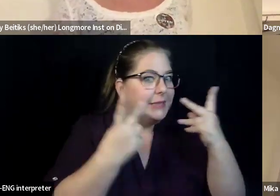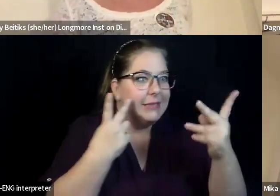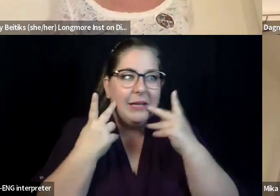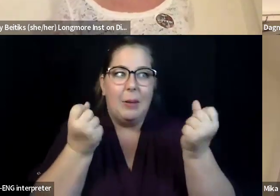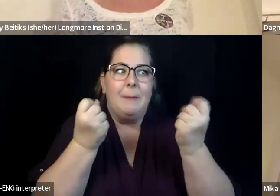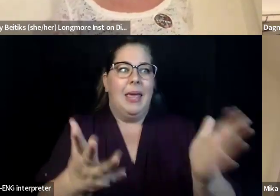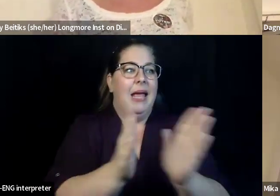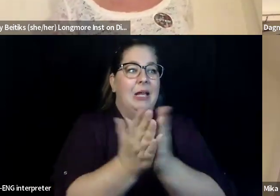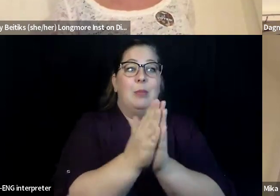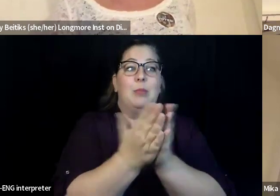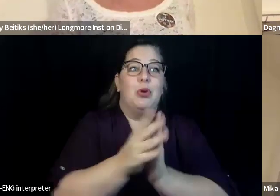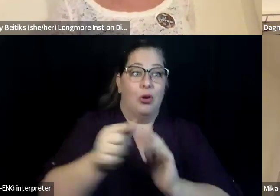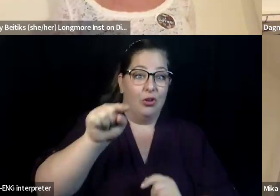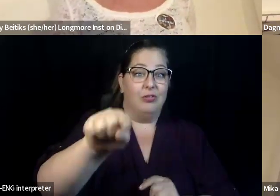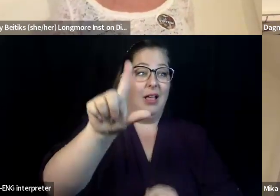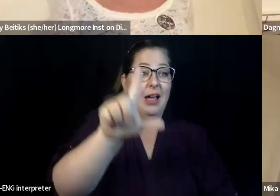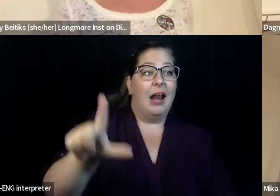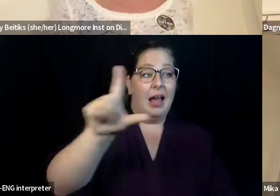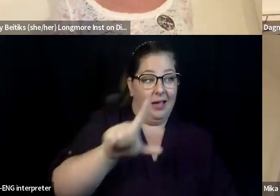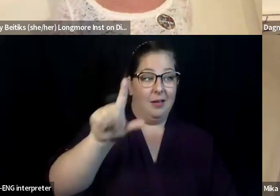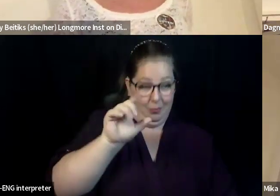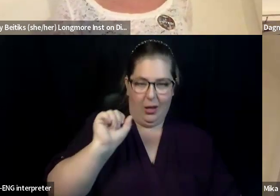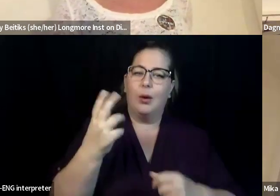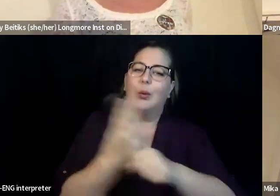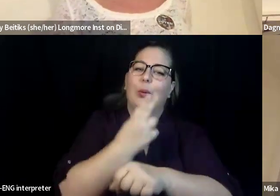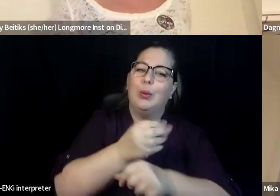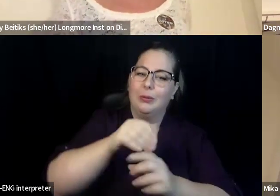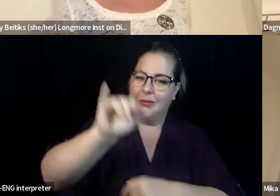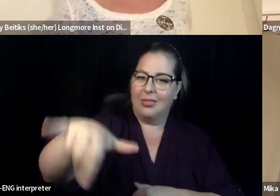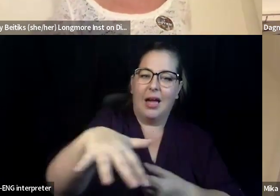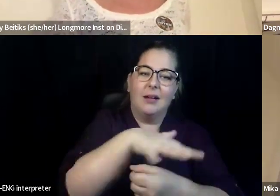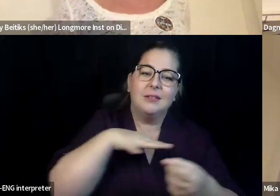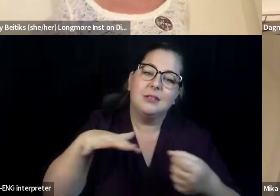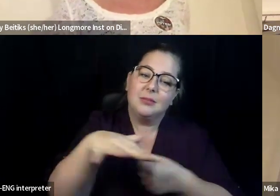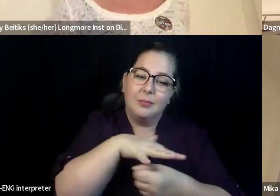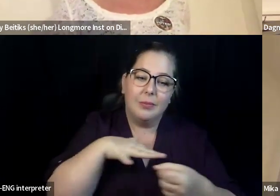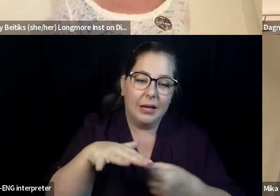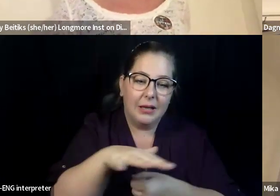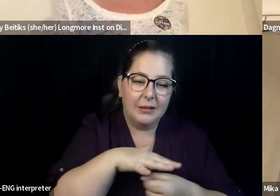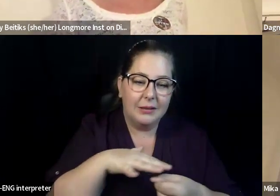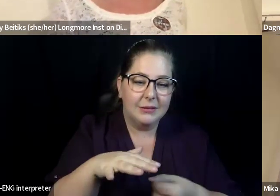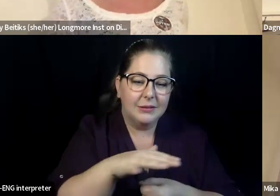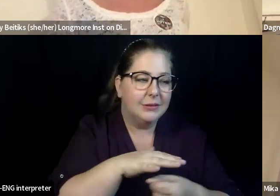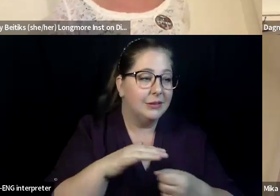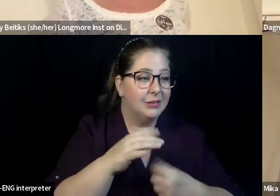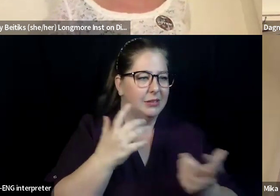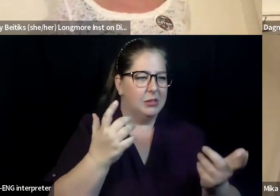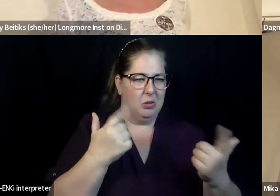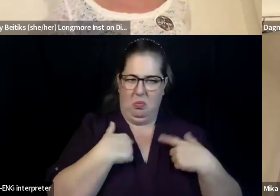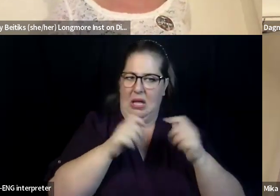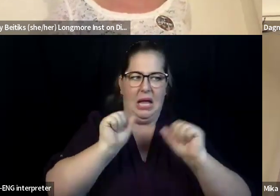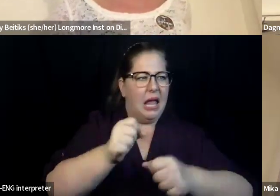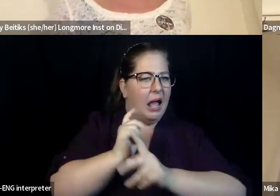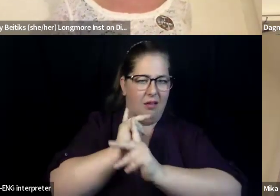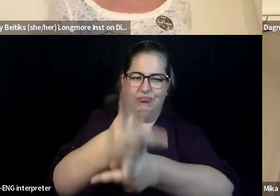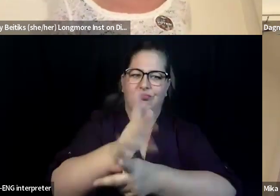um, used in this space. Uh, we don't foresee having the ability to like lend our books and send them home with folks. Um, but